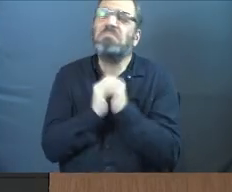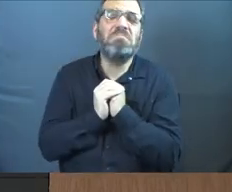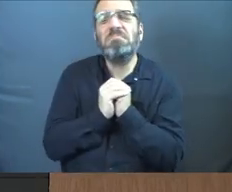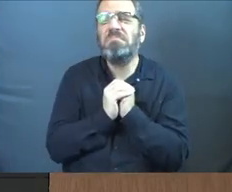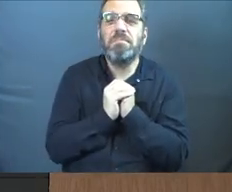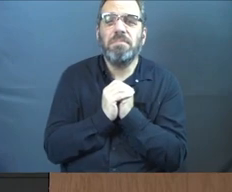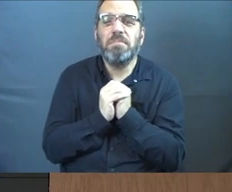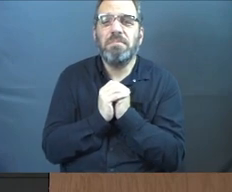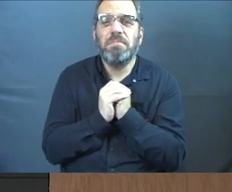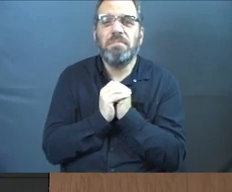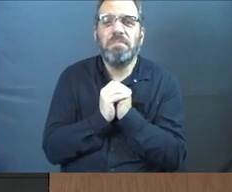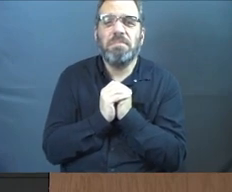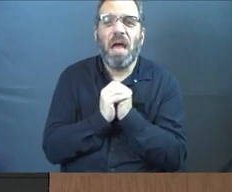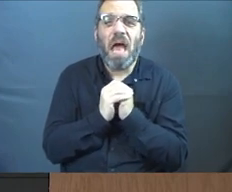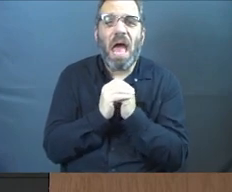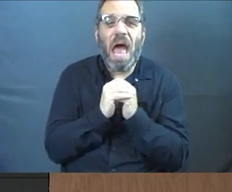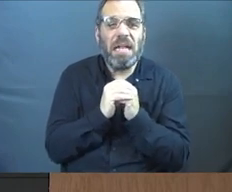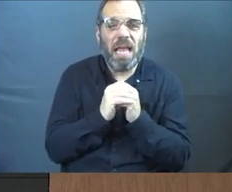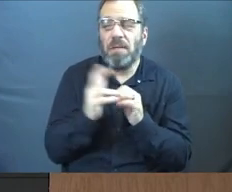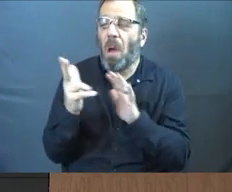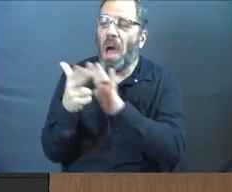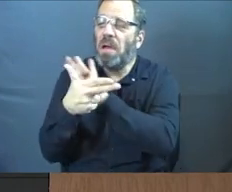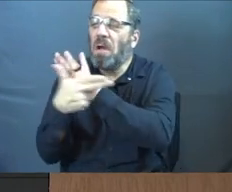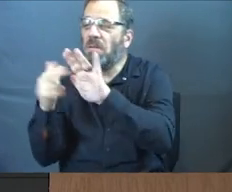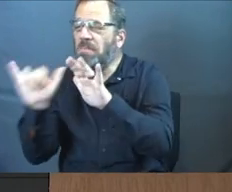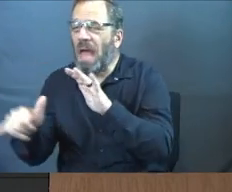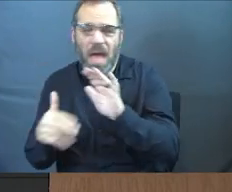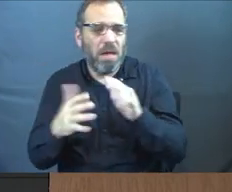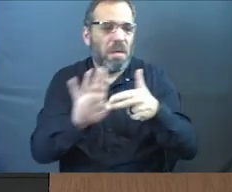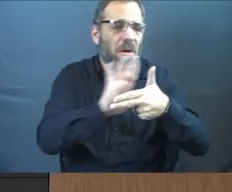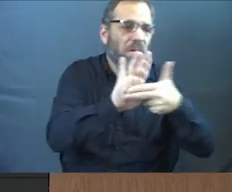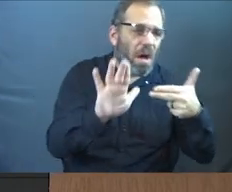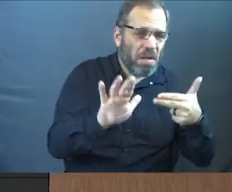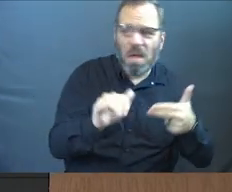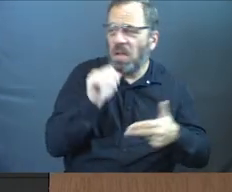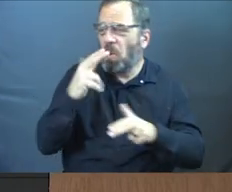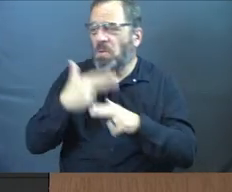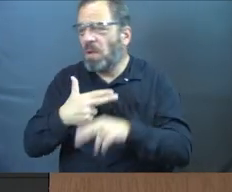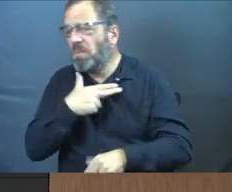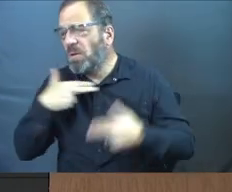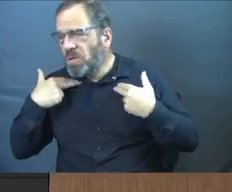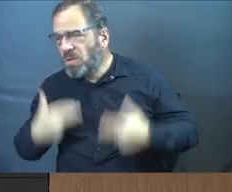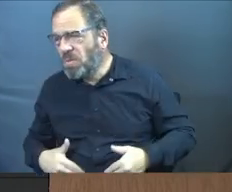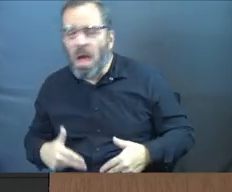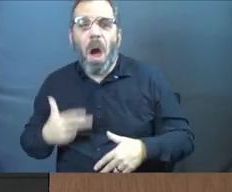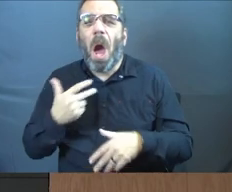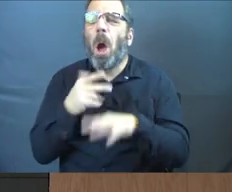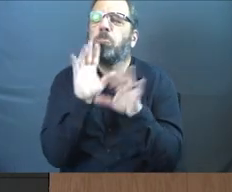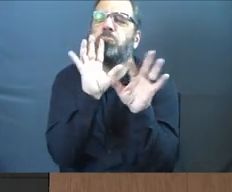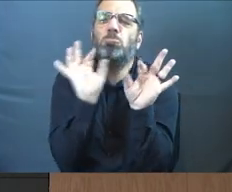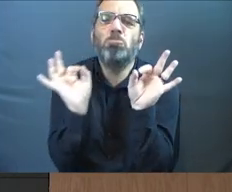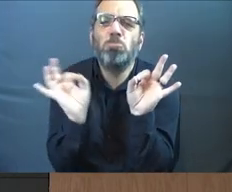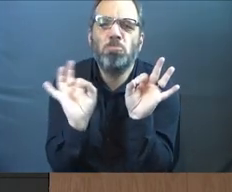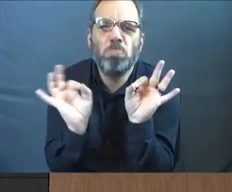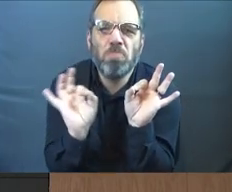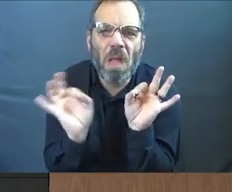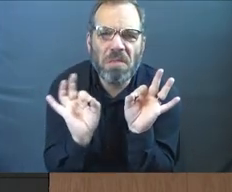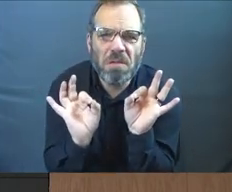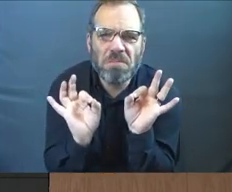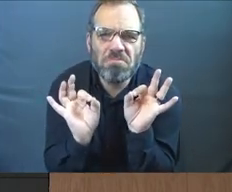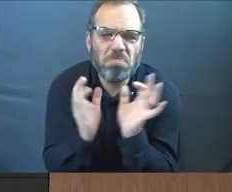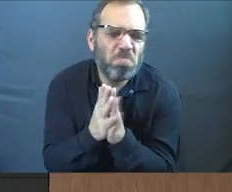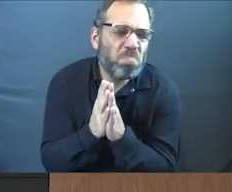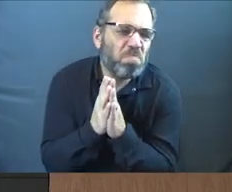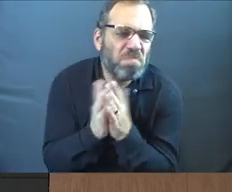away. And I get to call them this instead of calling them a human being. And that just makes it a tiny little bit easier